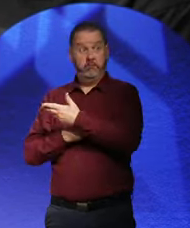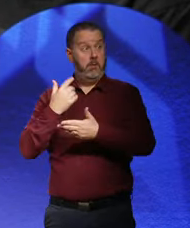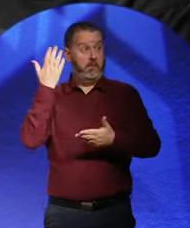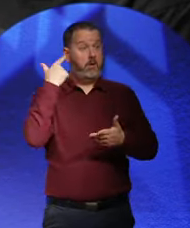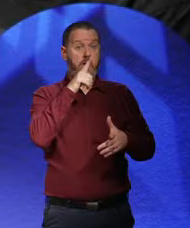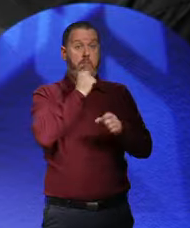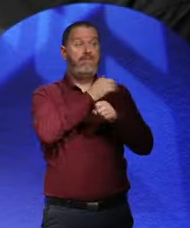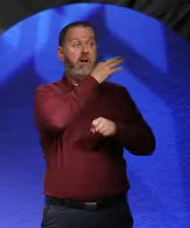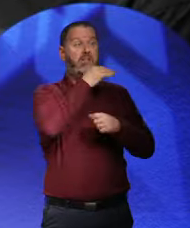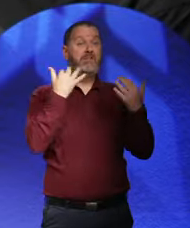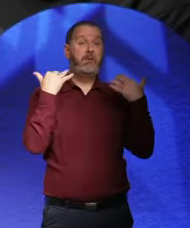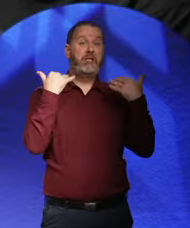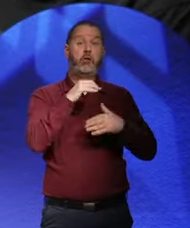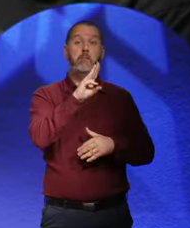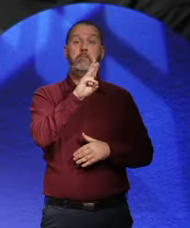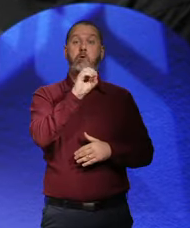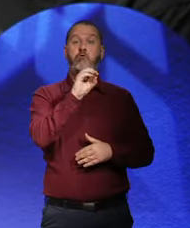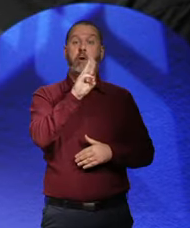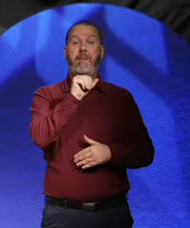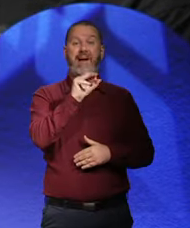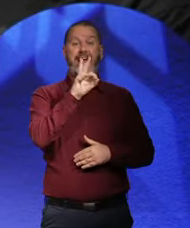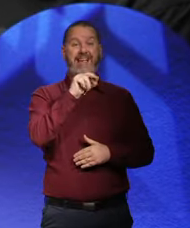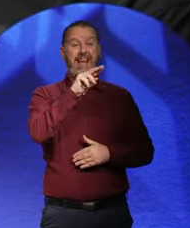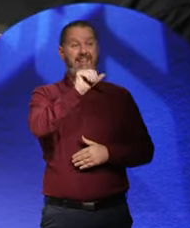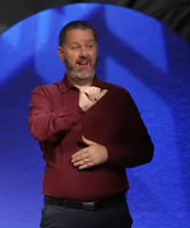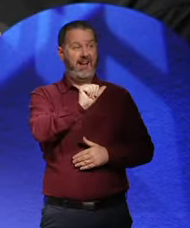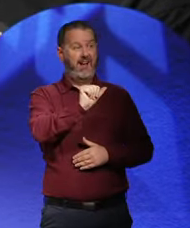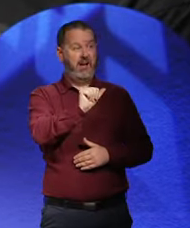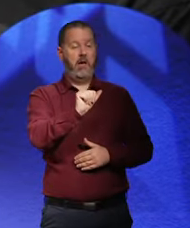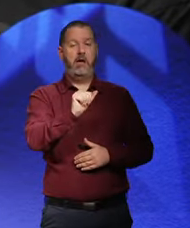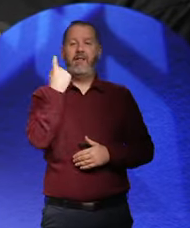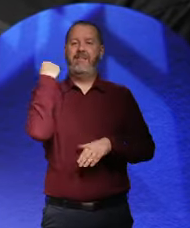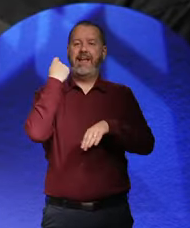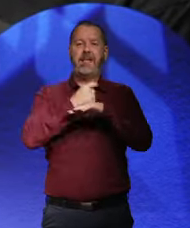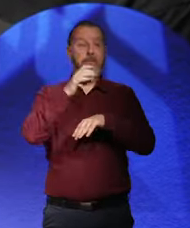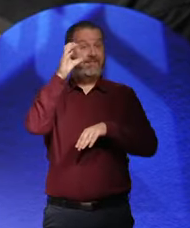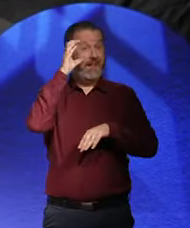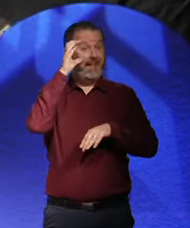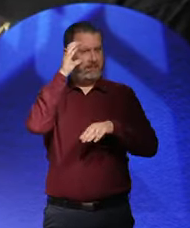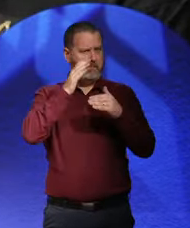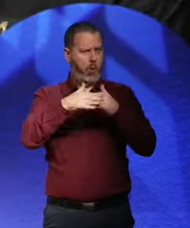mass media was growing, know, film, obviously film was growing at that time.